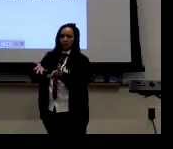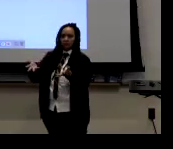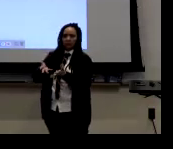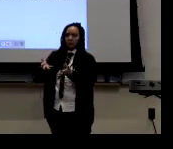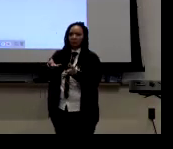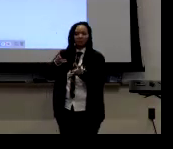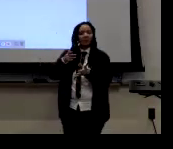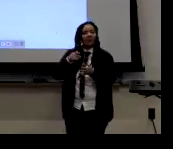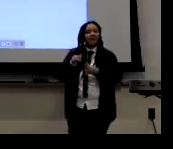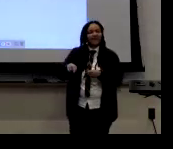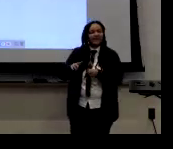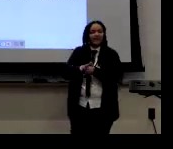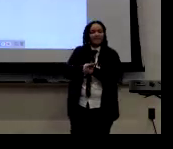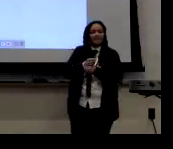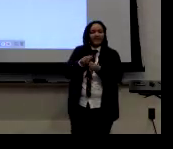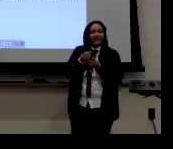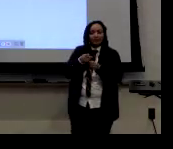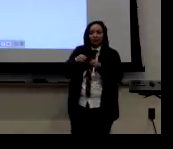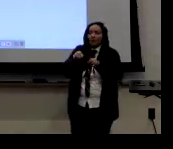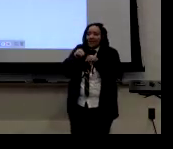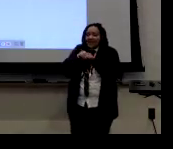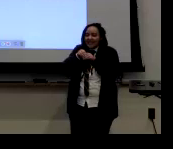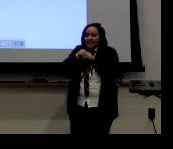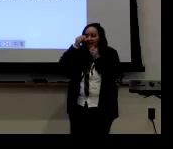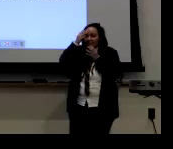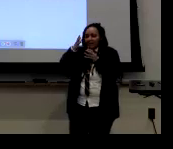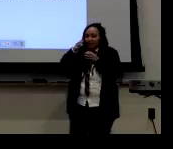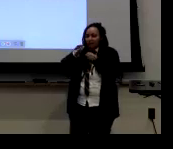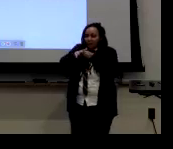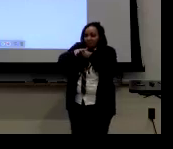With that specific group, what's what do, how do they identify?